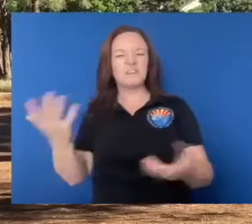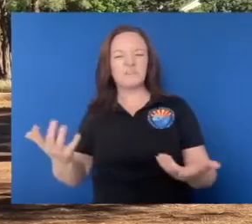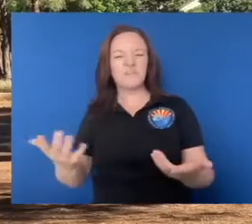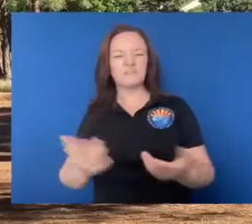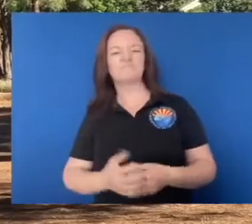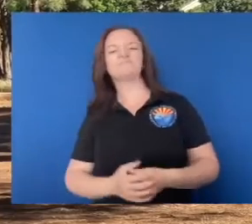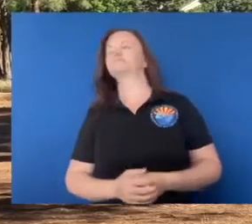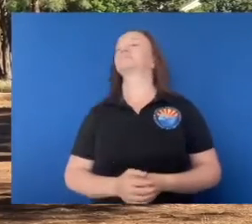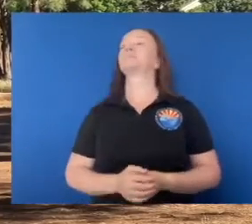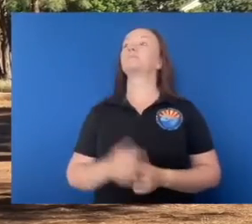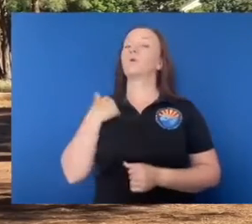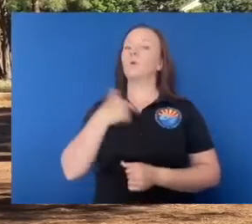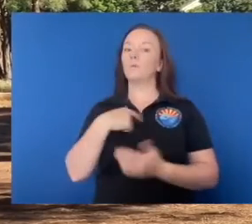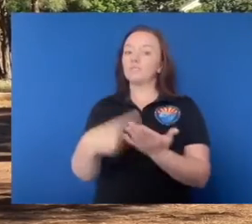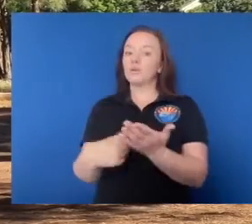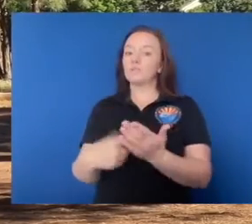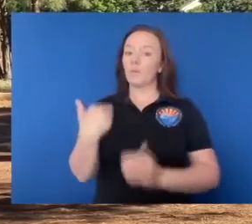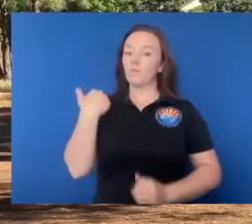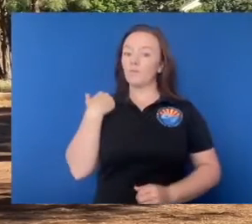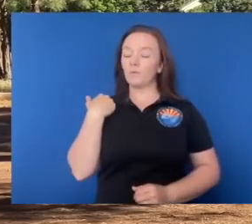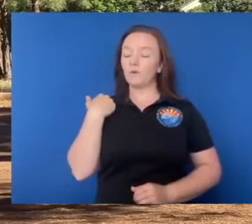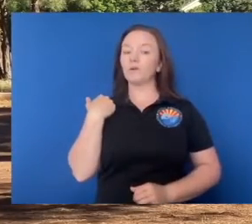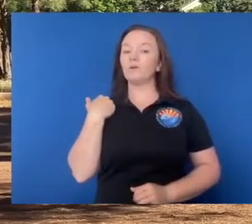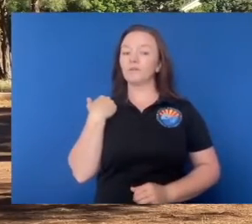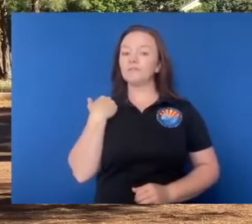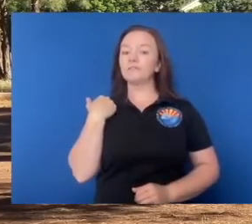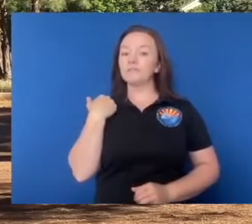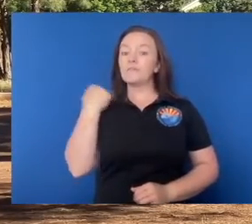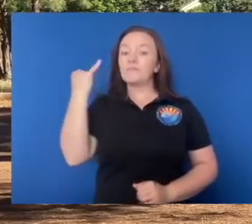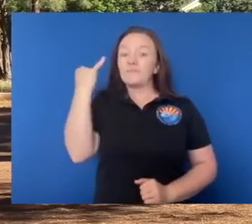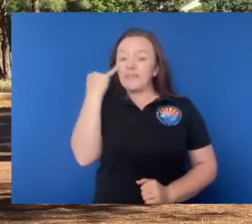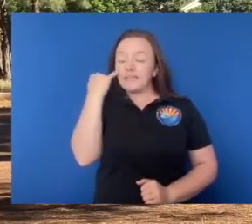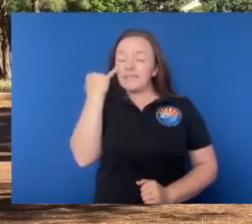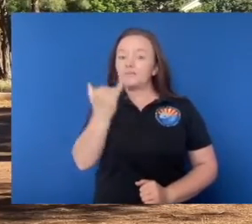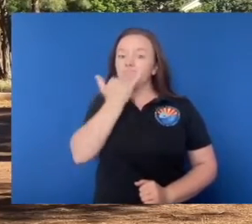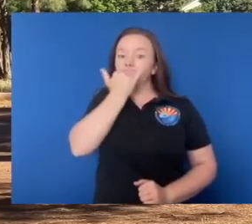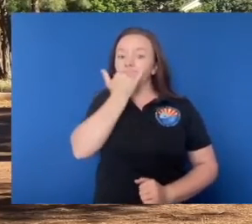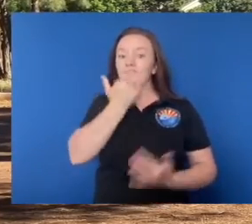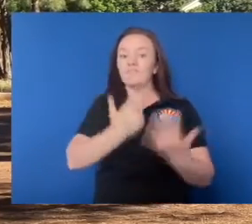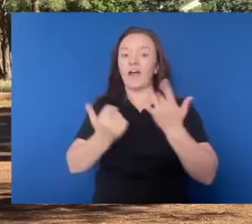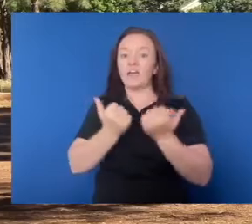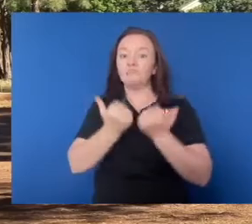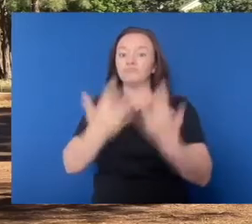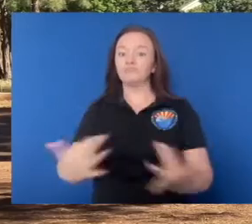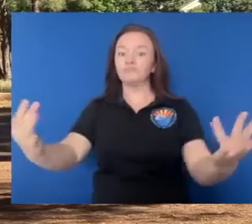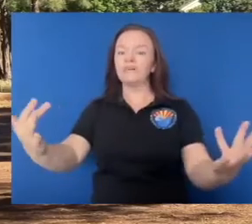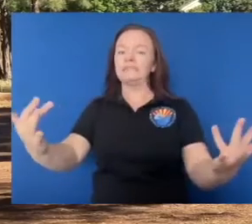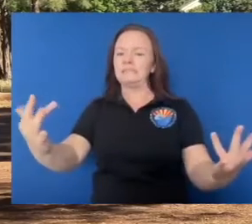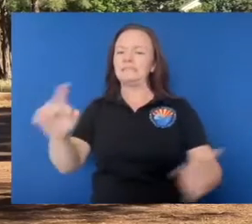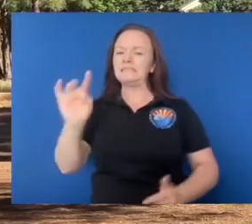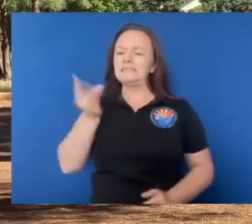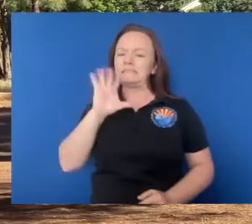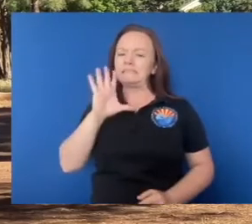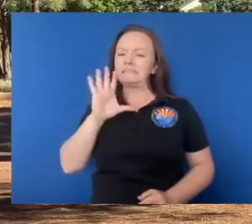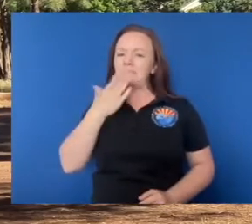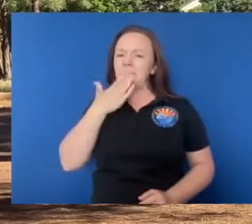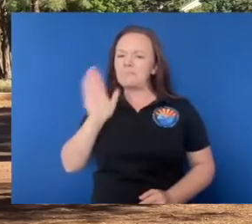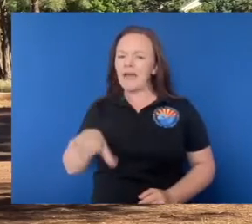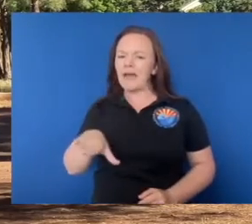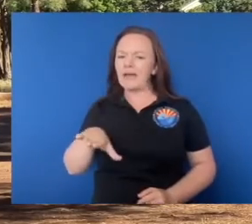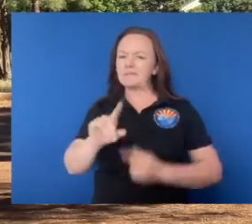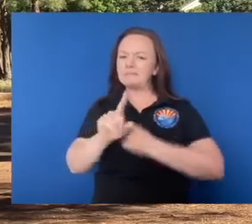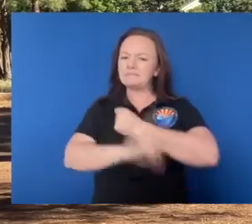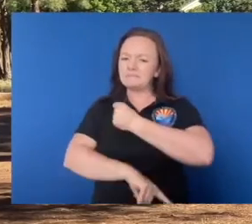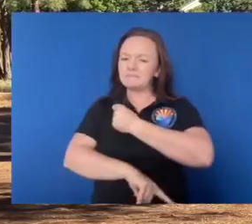Well, like we talked about before the chances and the stakes are pretty high. We rely on our, on our